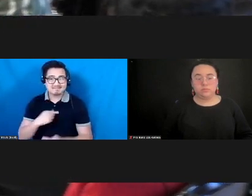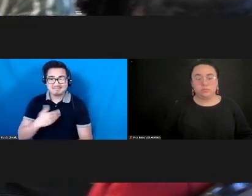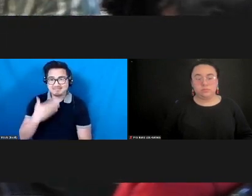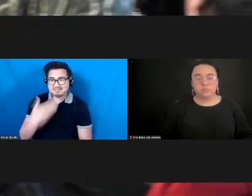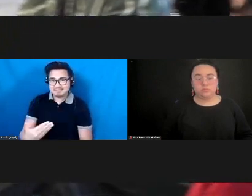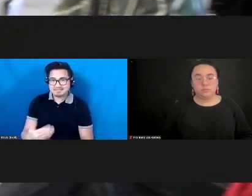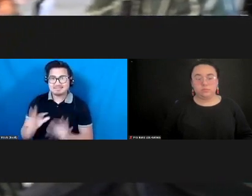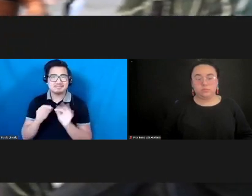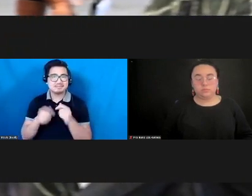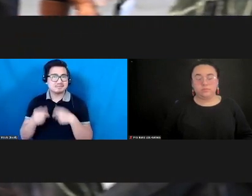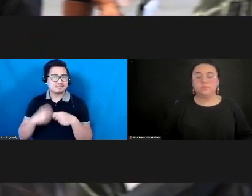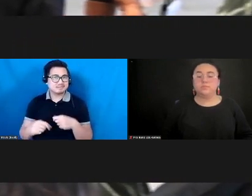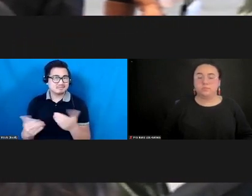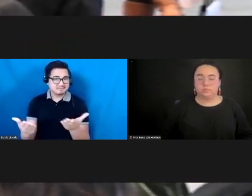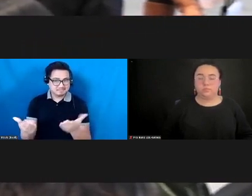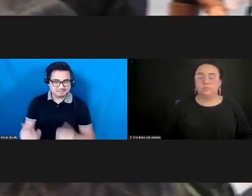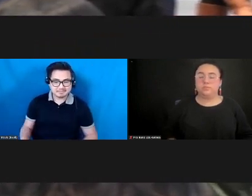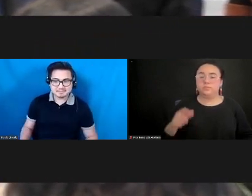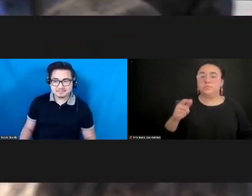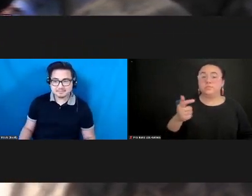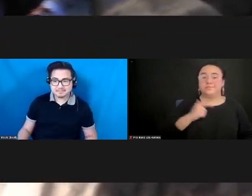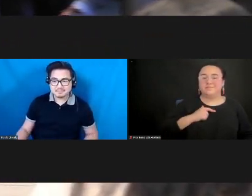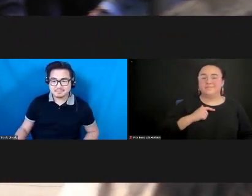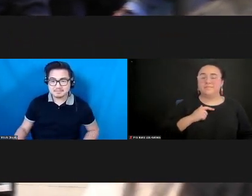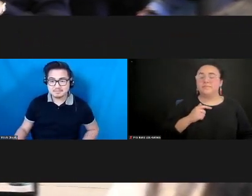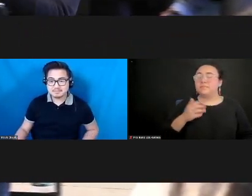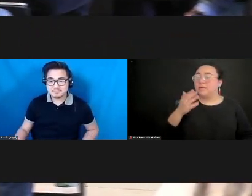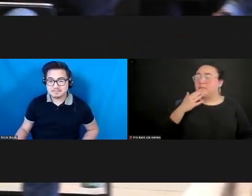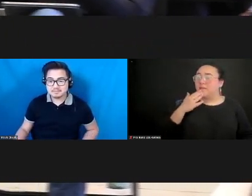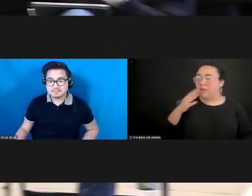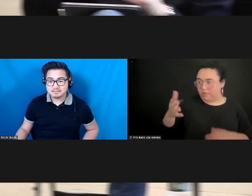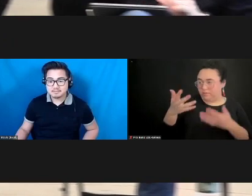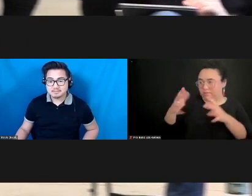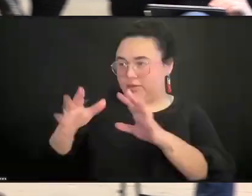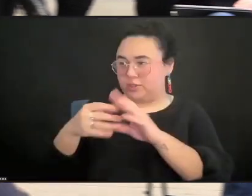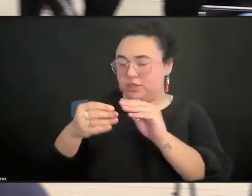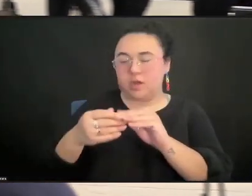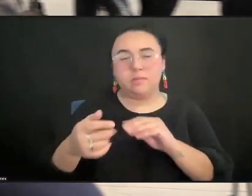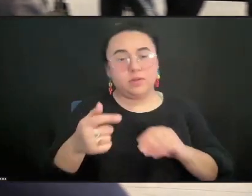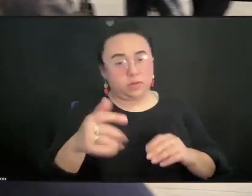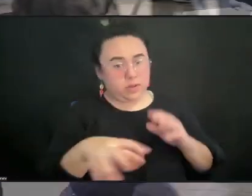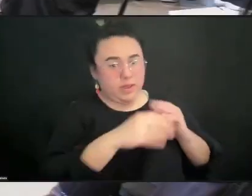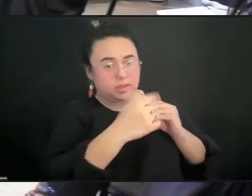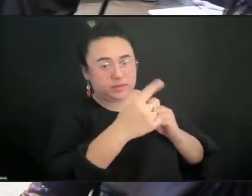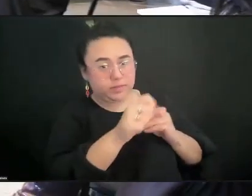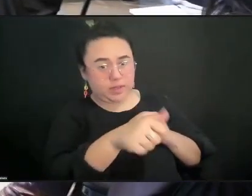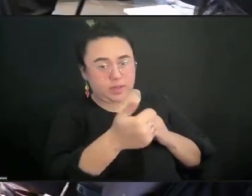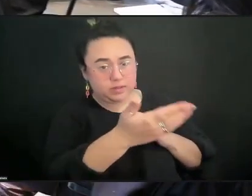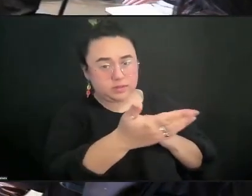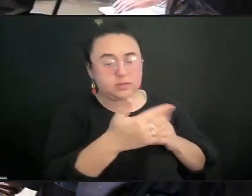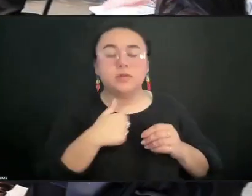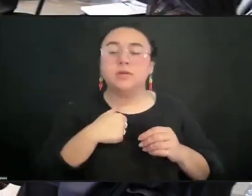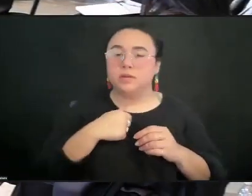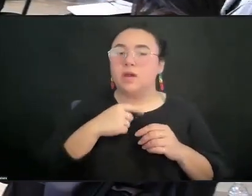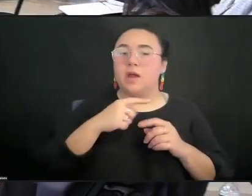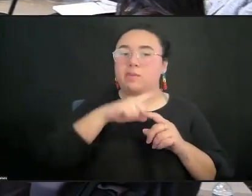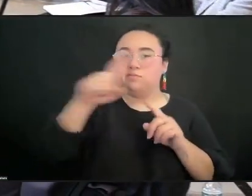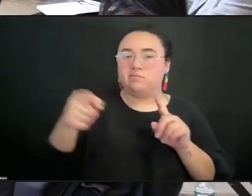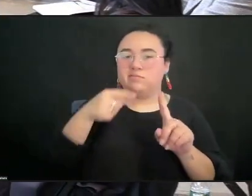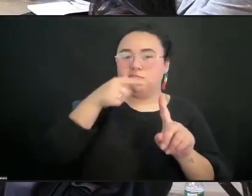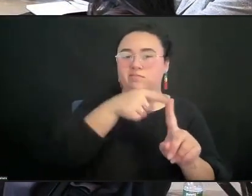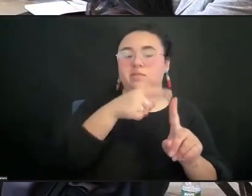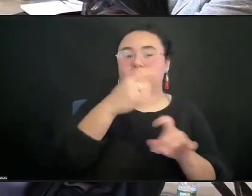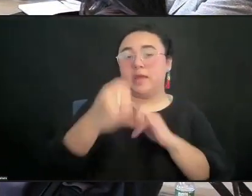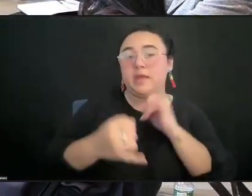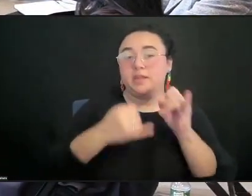you want to add something? Well, I was only going to try to bring the conversation full circle back to the international part of the conversation, which is